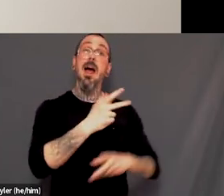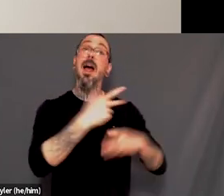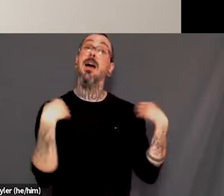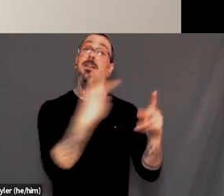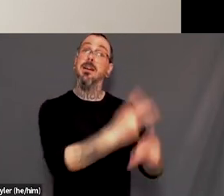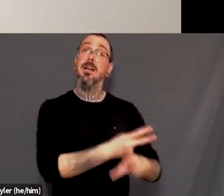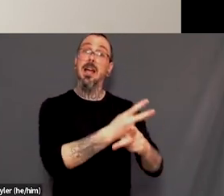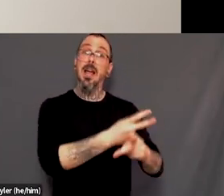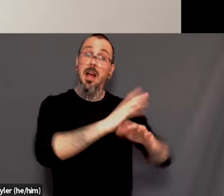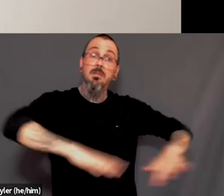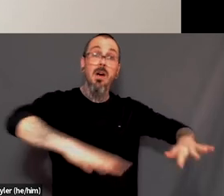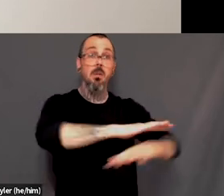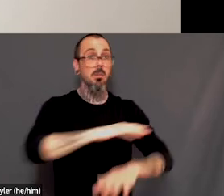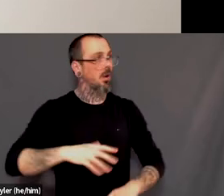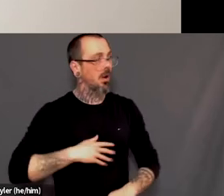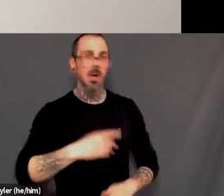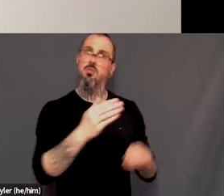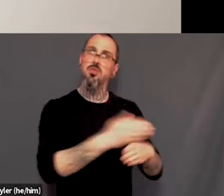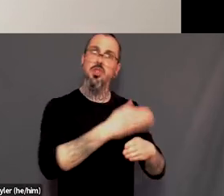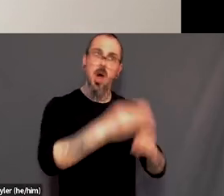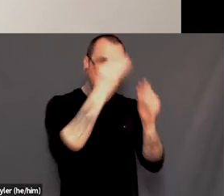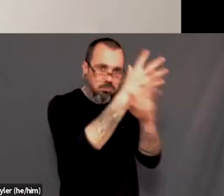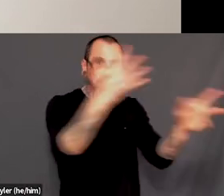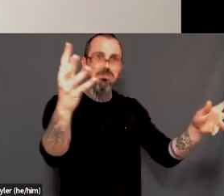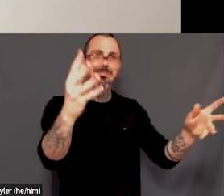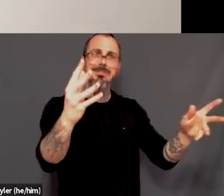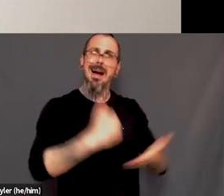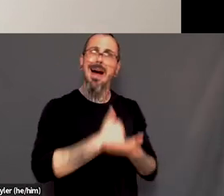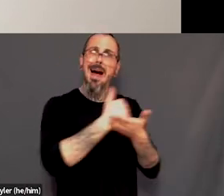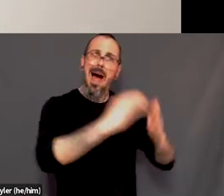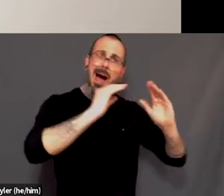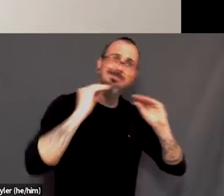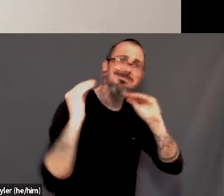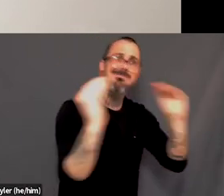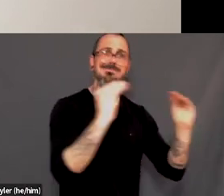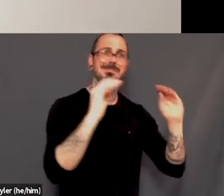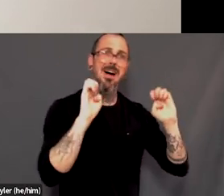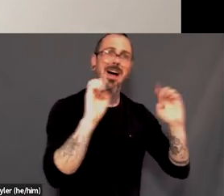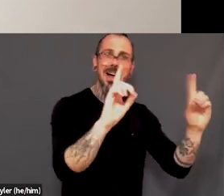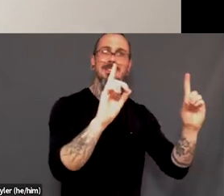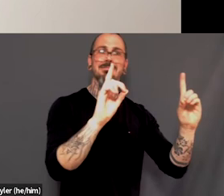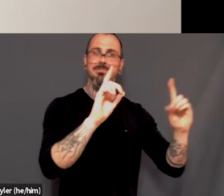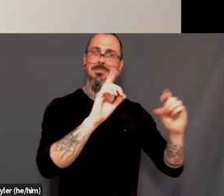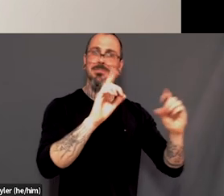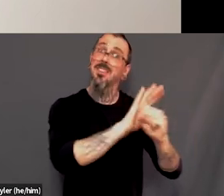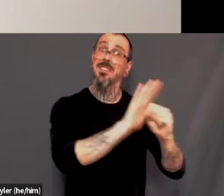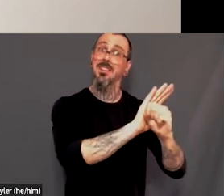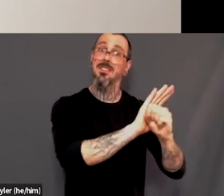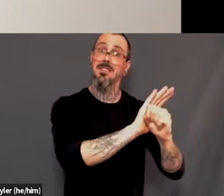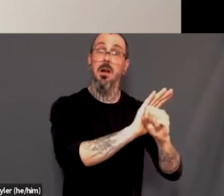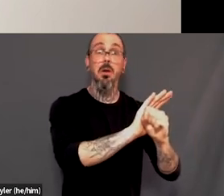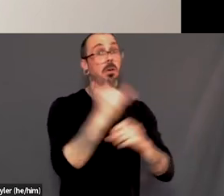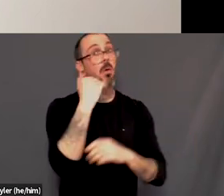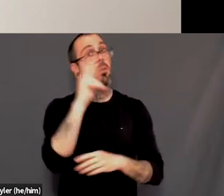you know, what politicians or healthcare, you know, higher ups are used to hearing. It's taking those opportunities to speak those